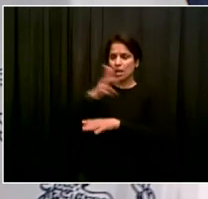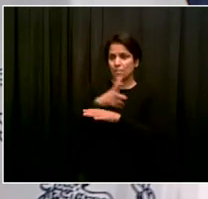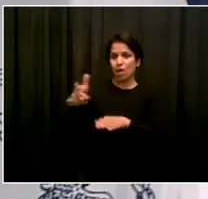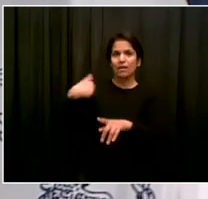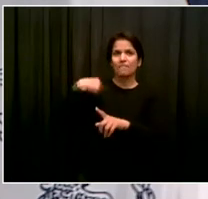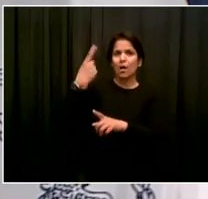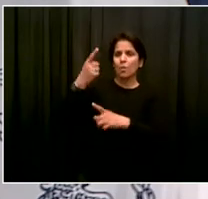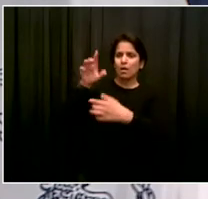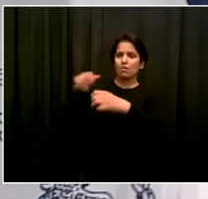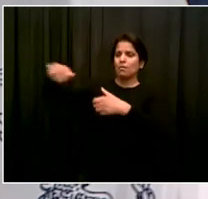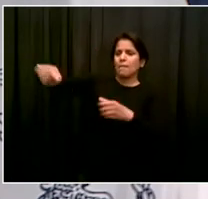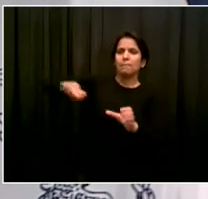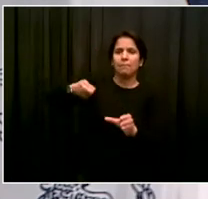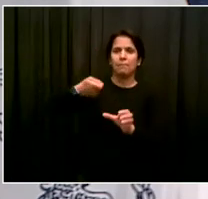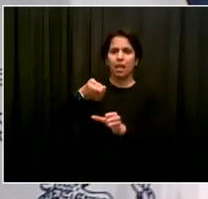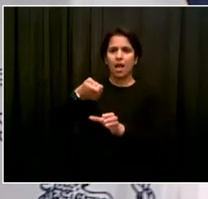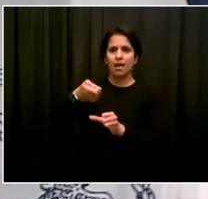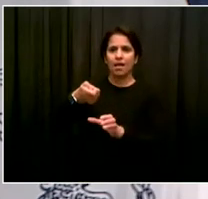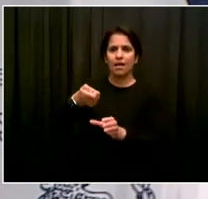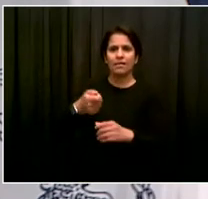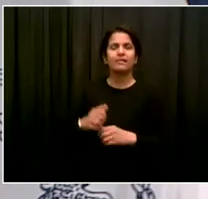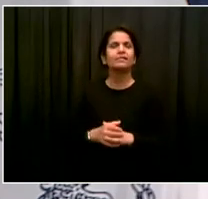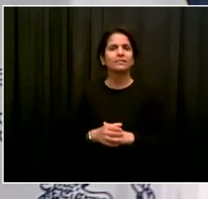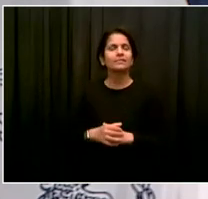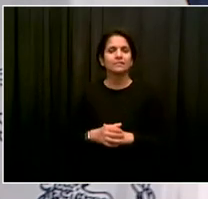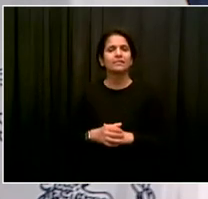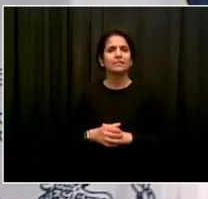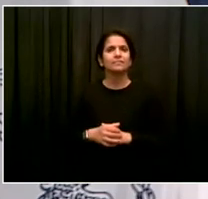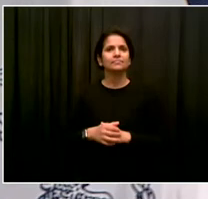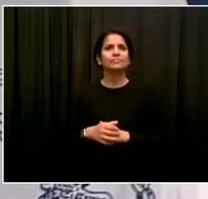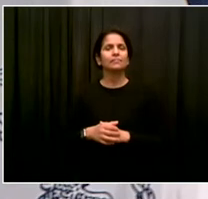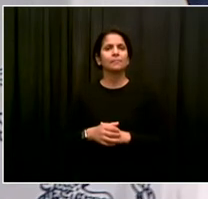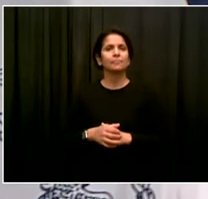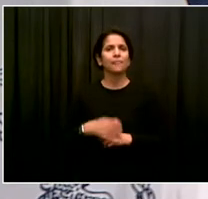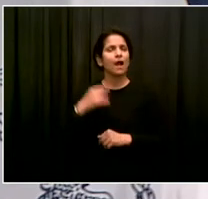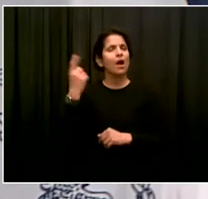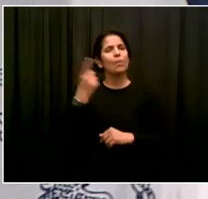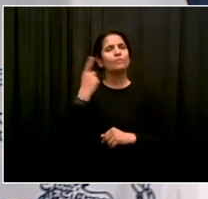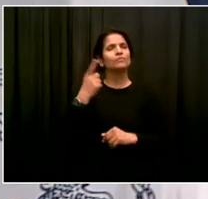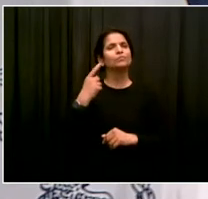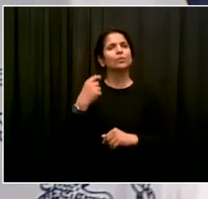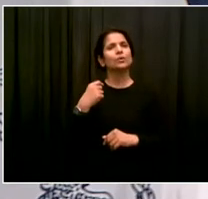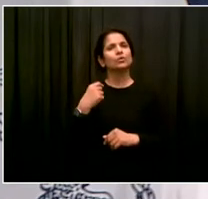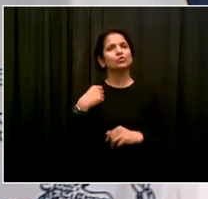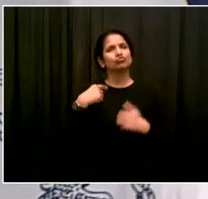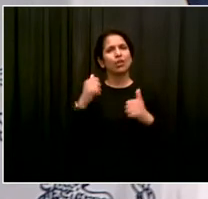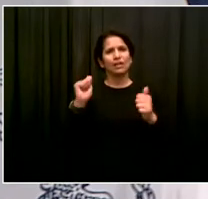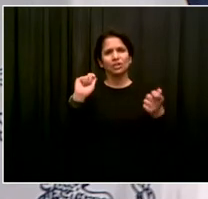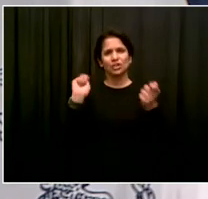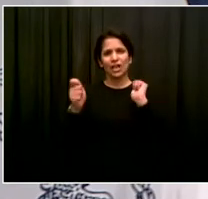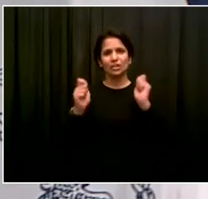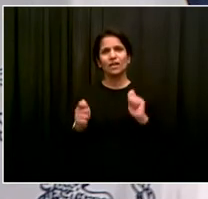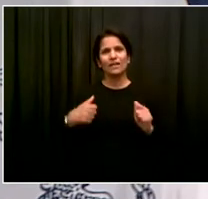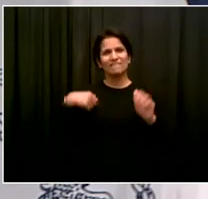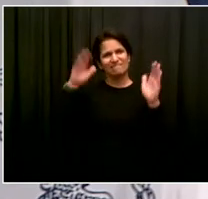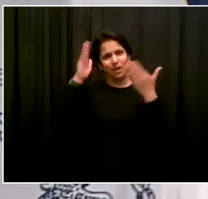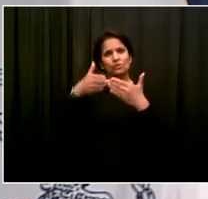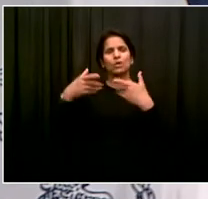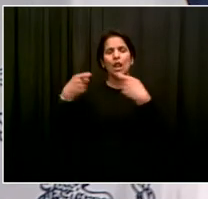from fossil fuels constantly. I led the charge, I'm very proud of this, led the charge to divest New York City's investments from fossil fuels.